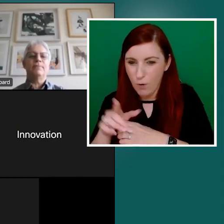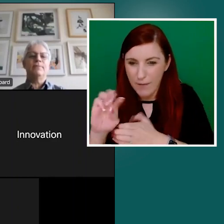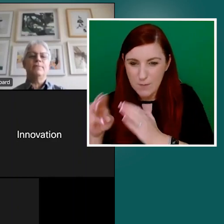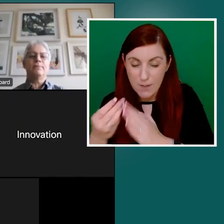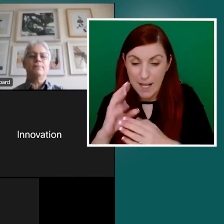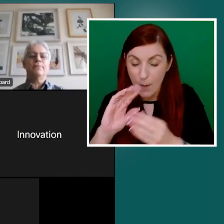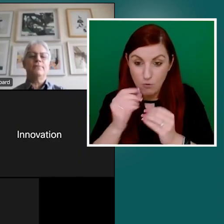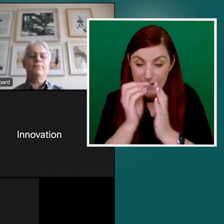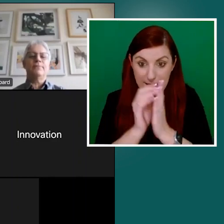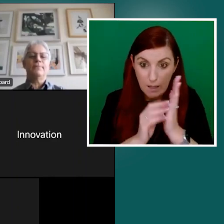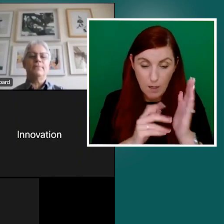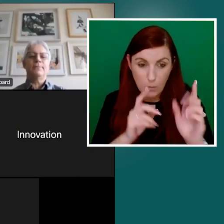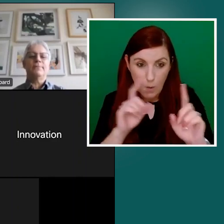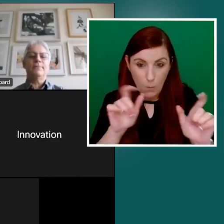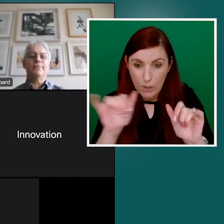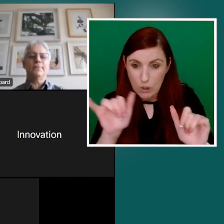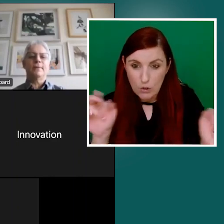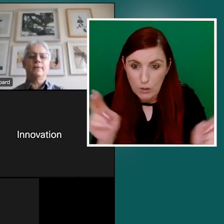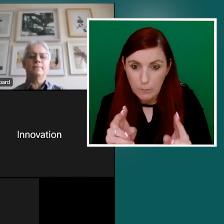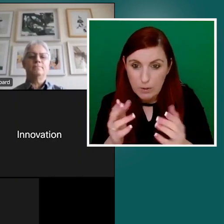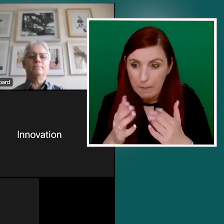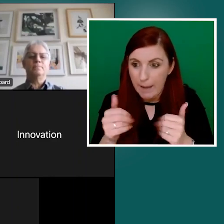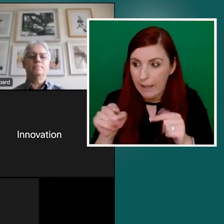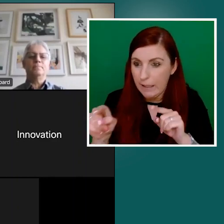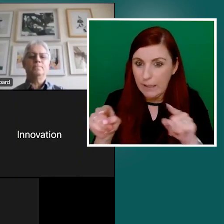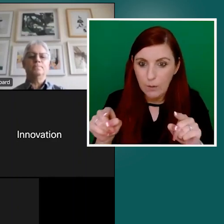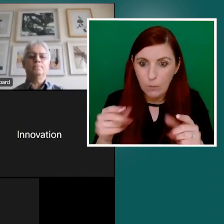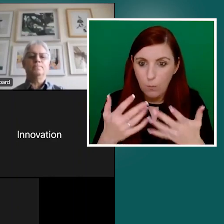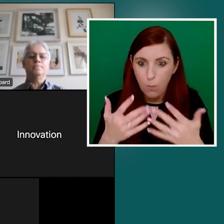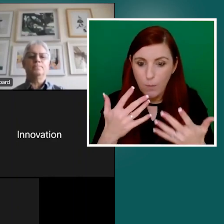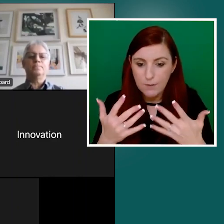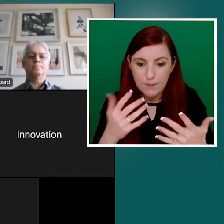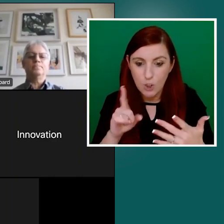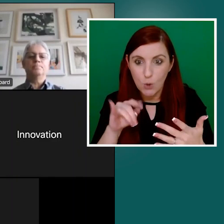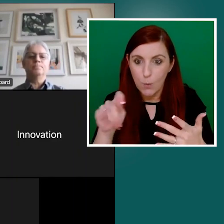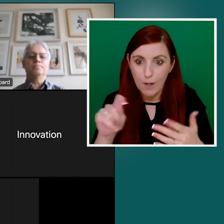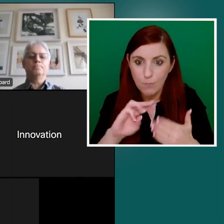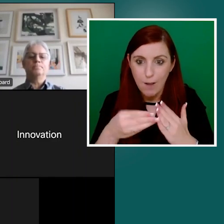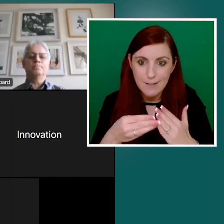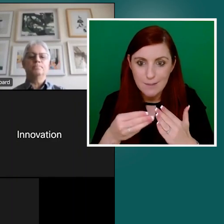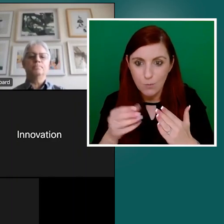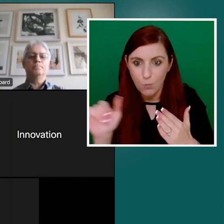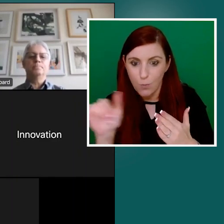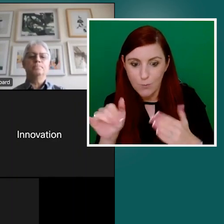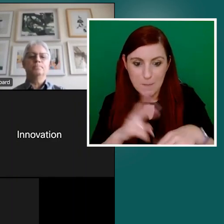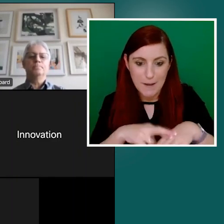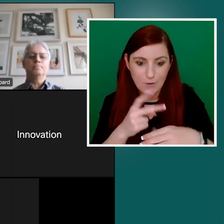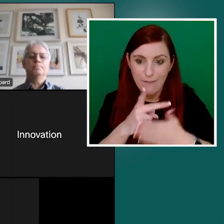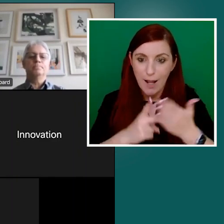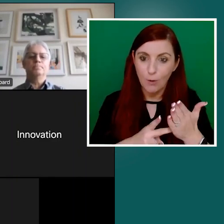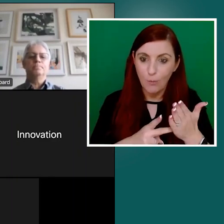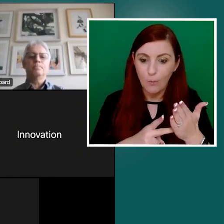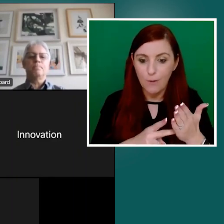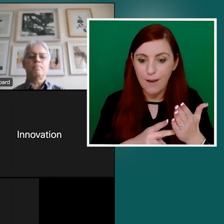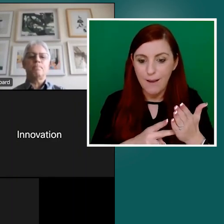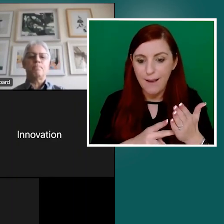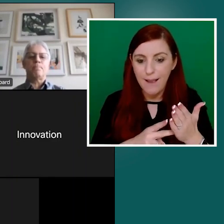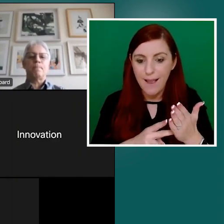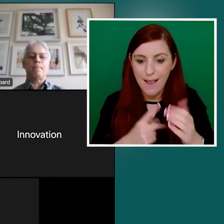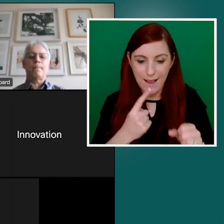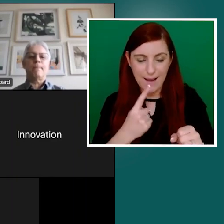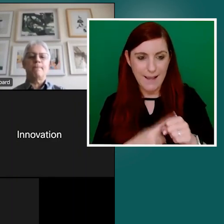work out what was the actual unit price and where was I getting better value? And again, obviously, that's interesting because